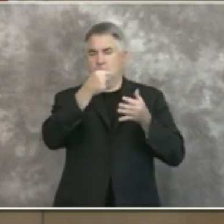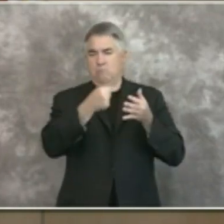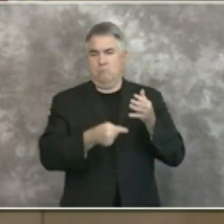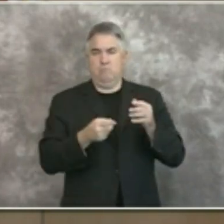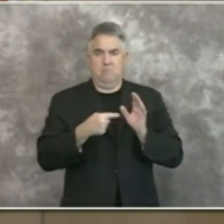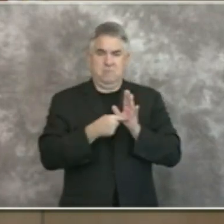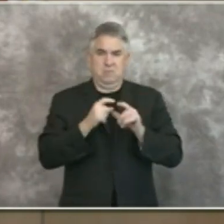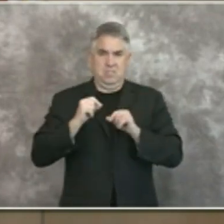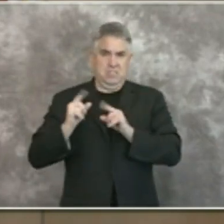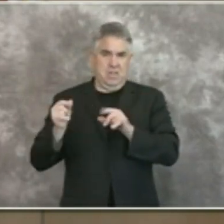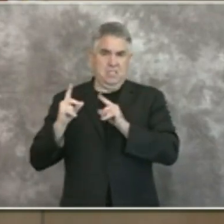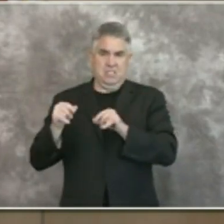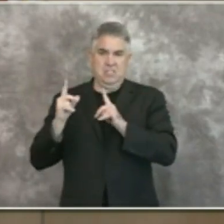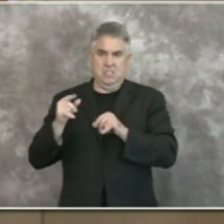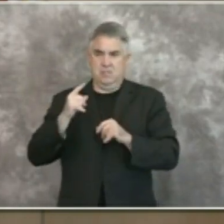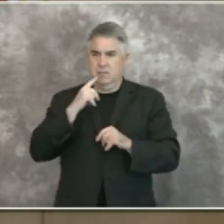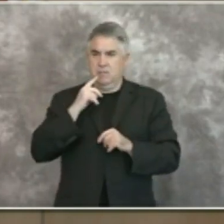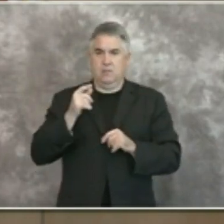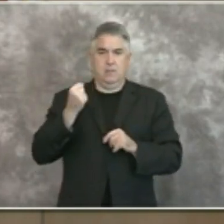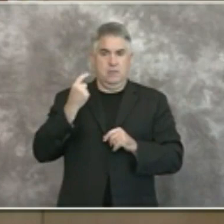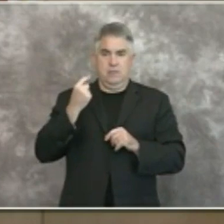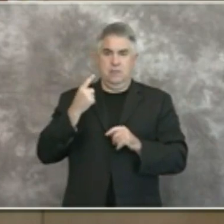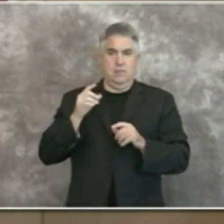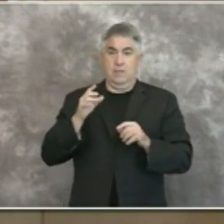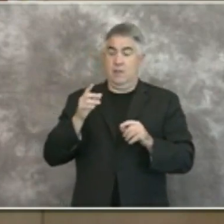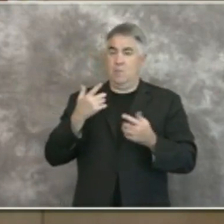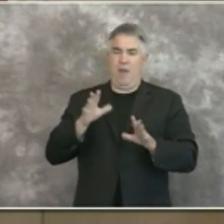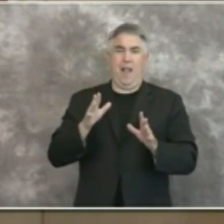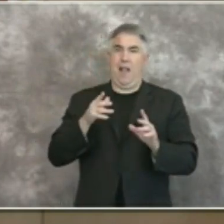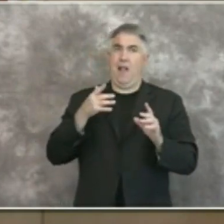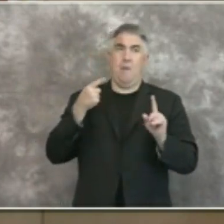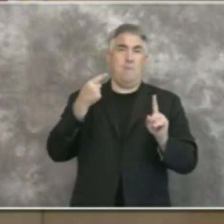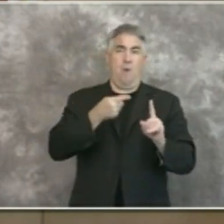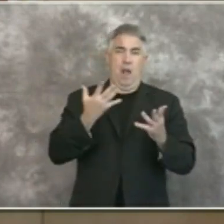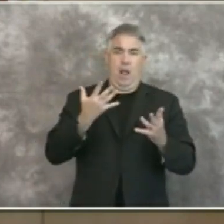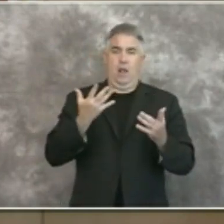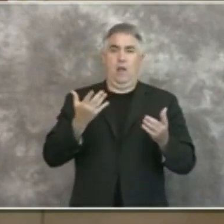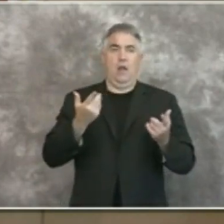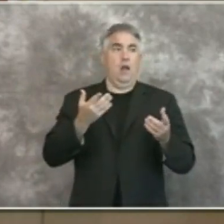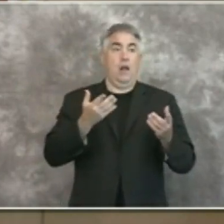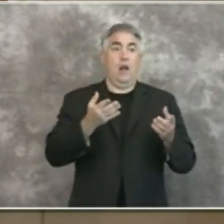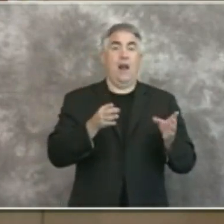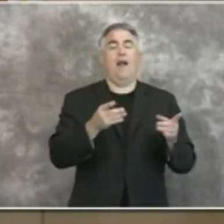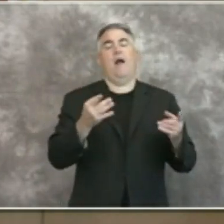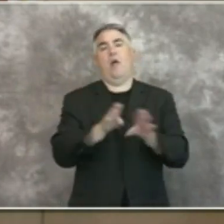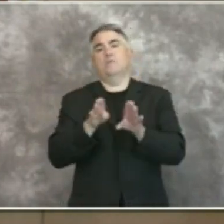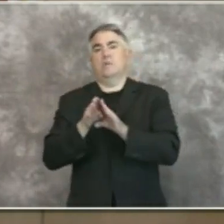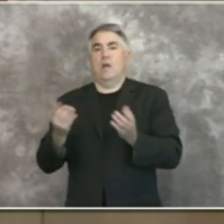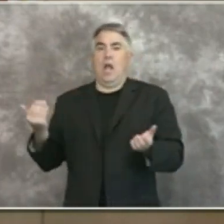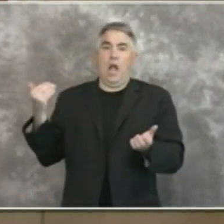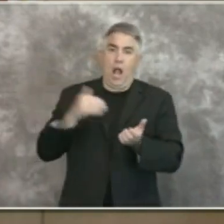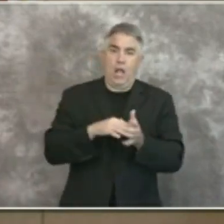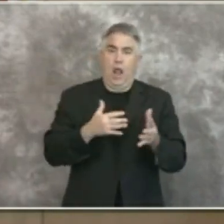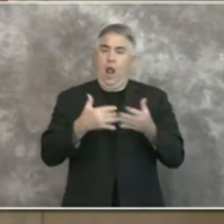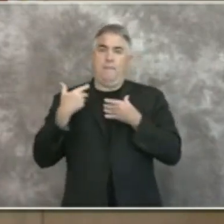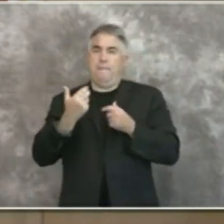back in our efforts to stop the spread of COVID-19. So let me welcome Supervisor Fletcher.